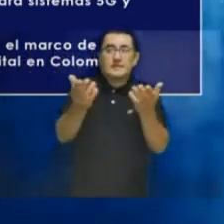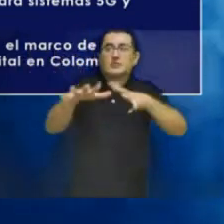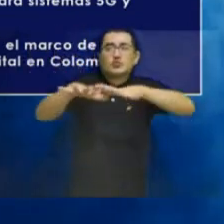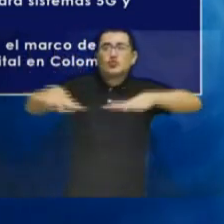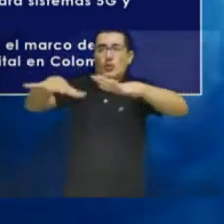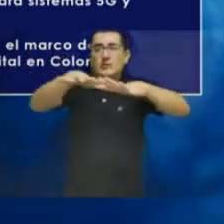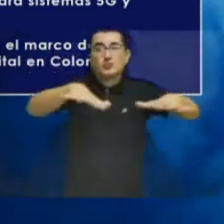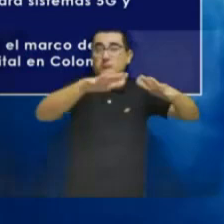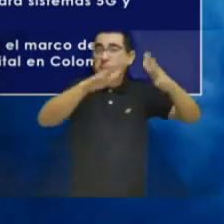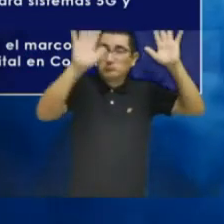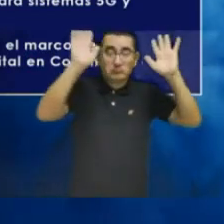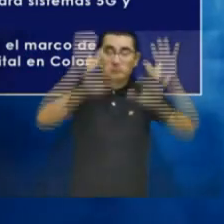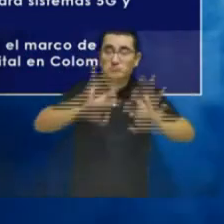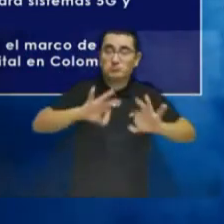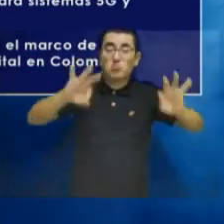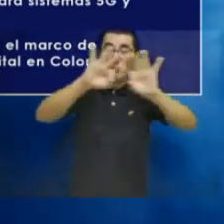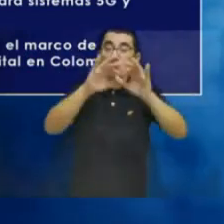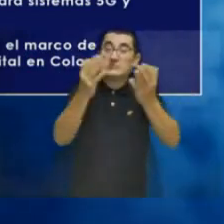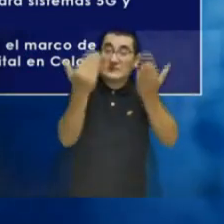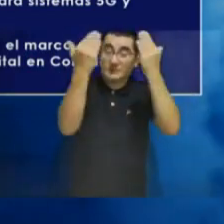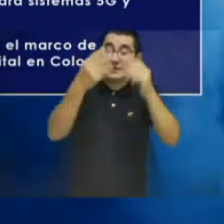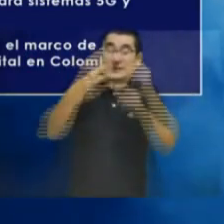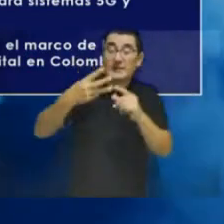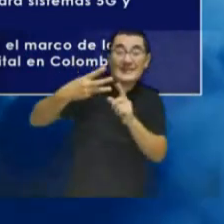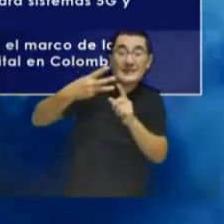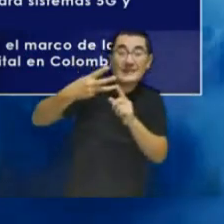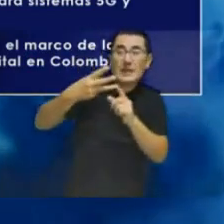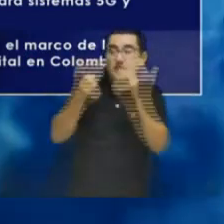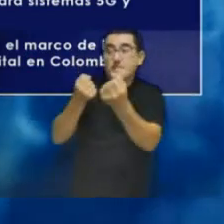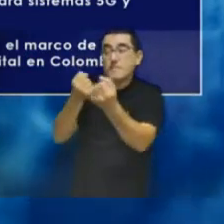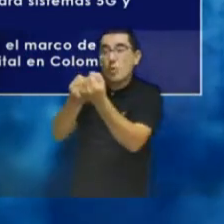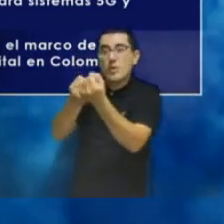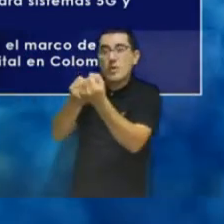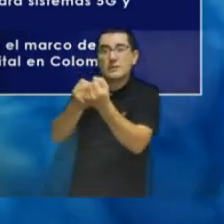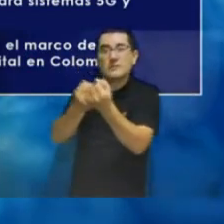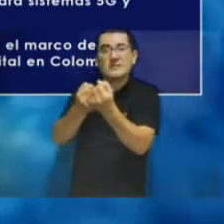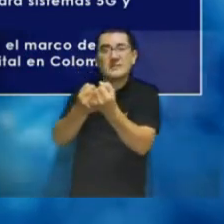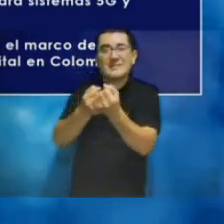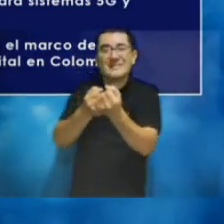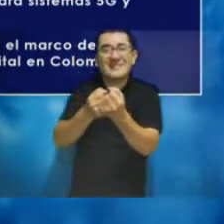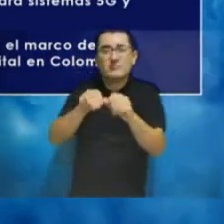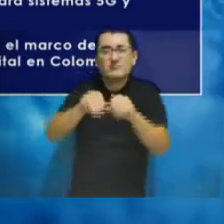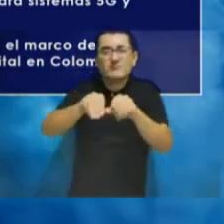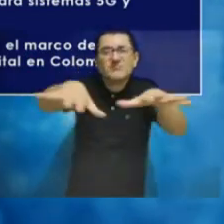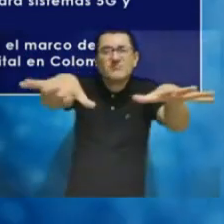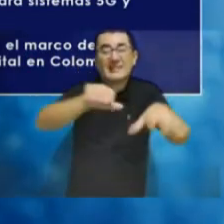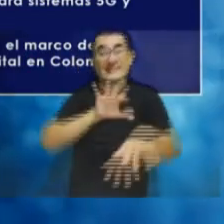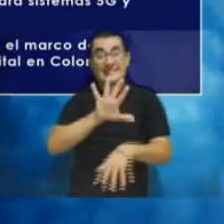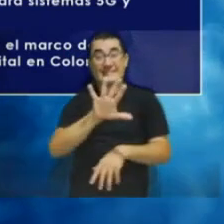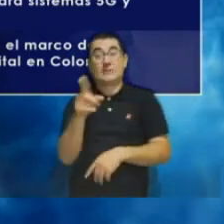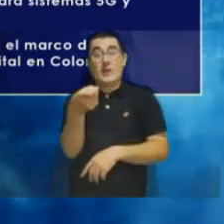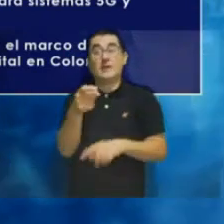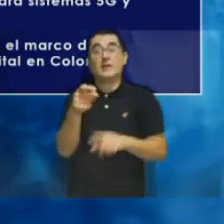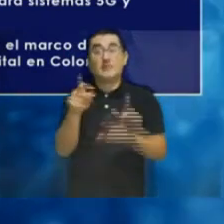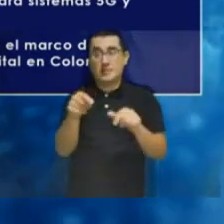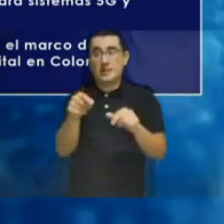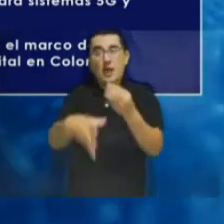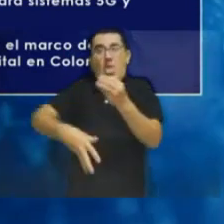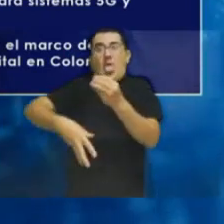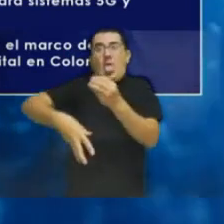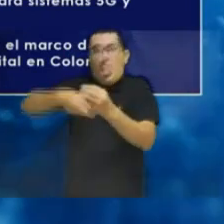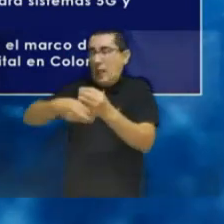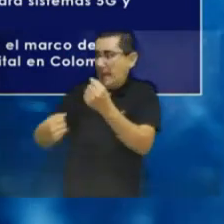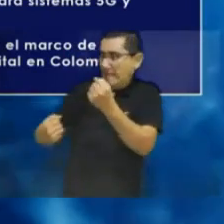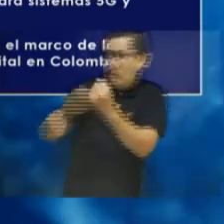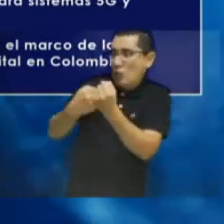We also heard that this type of systems allow to facilitate the deployment of 5G, whether in complementary centers